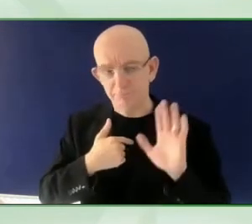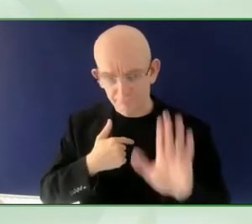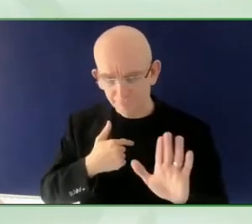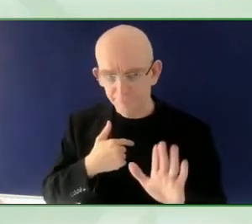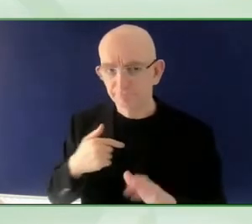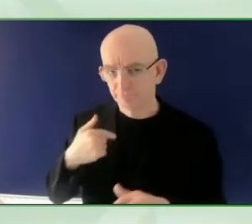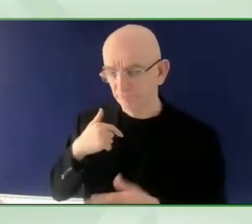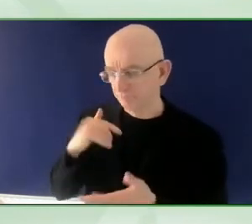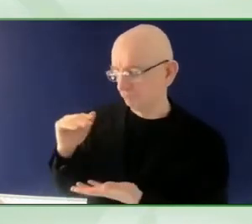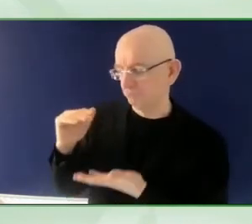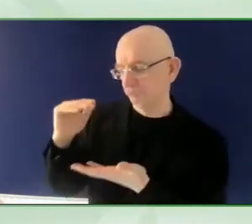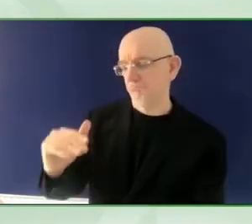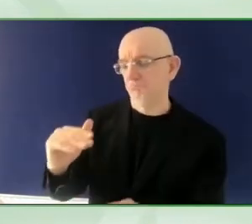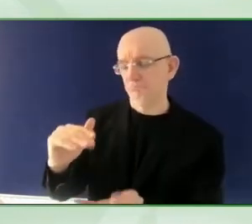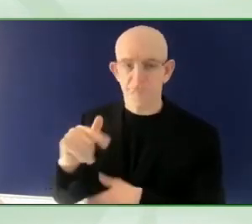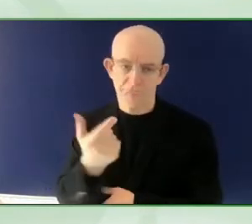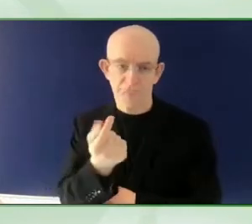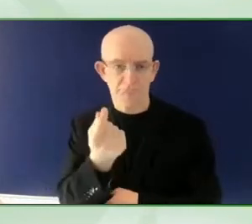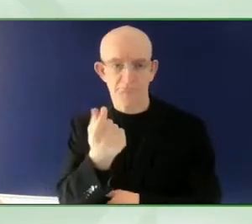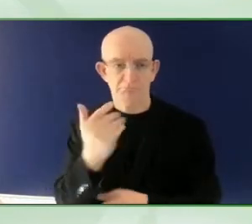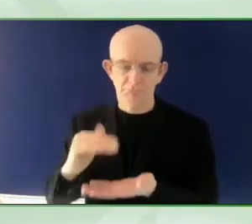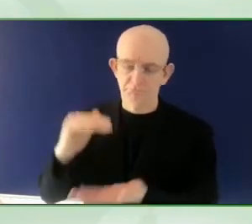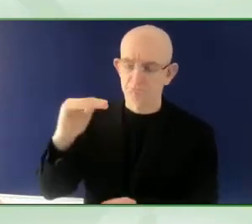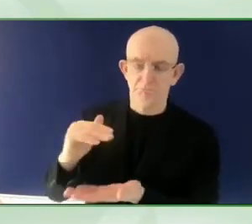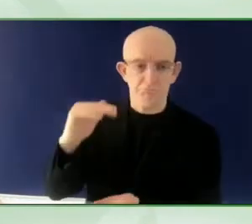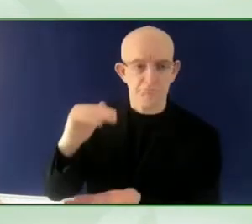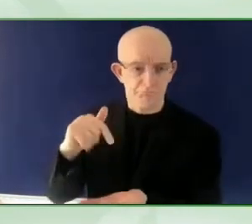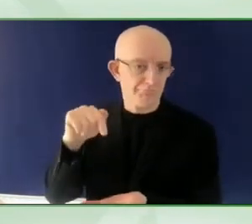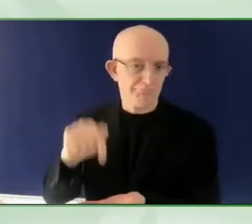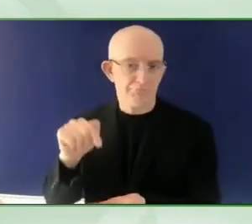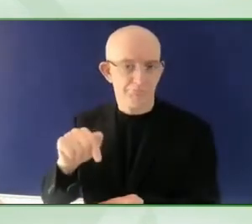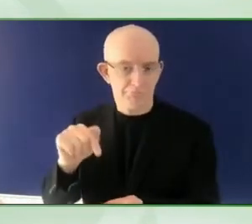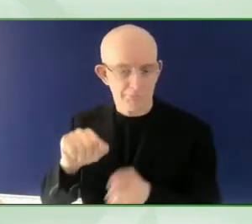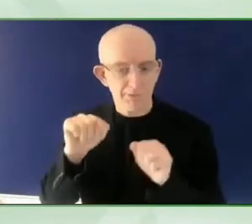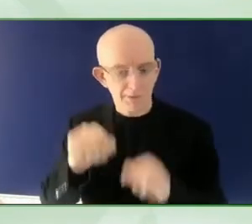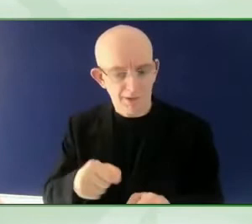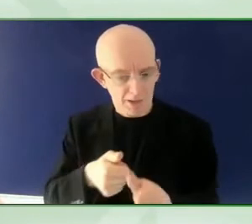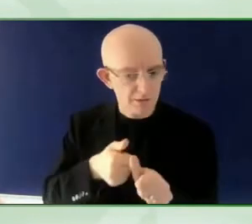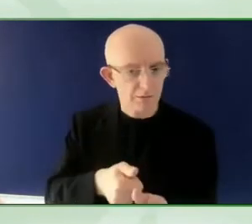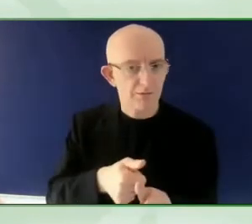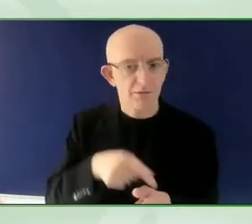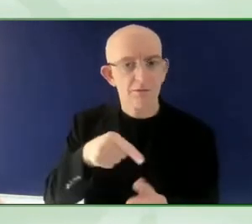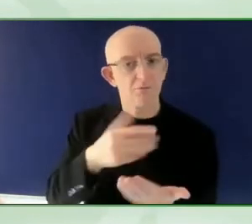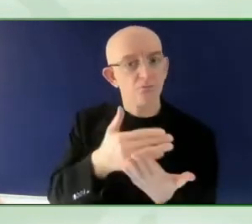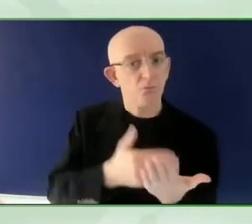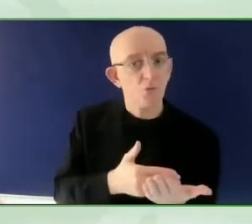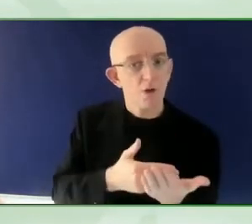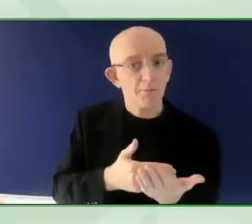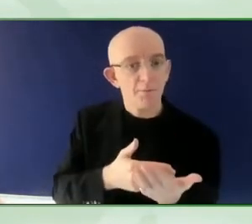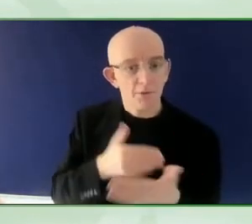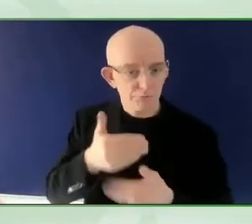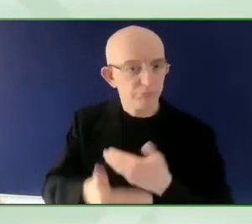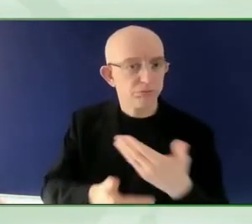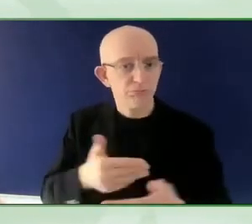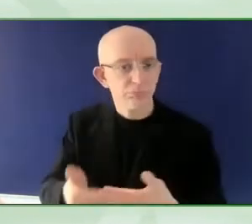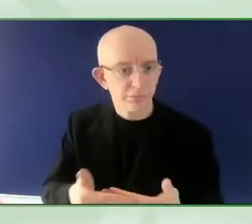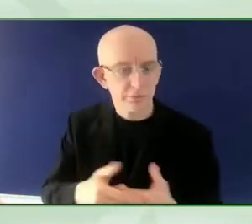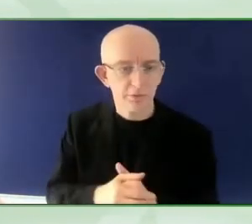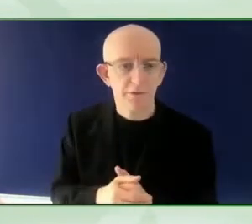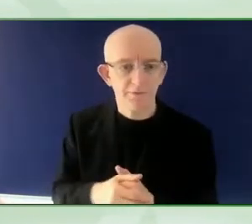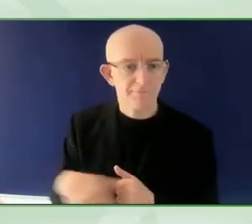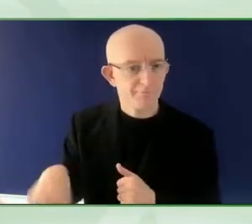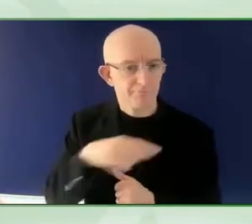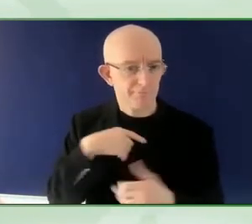that were made not that important in the past, or that were not focused